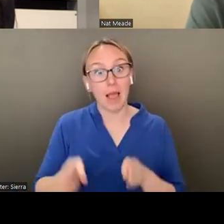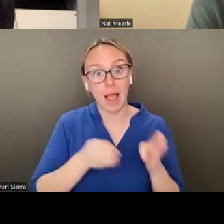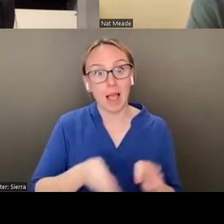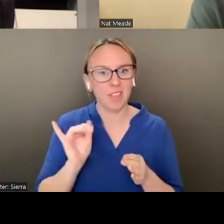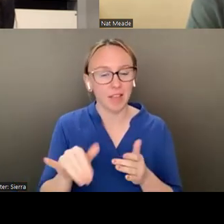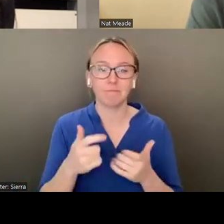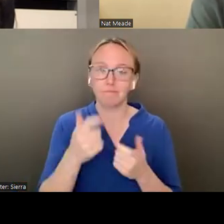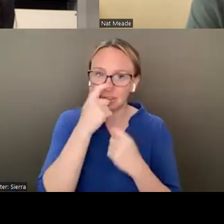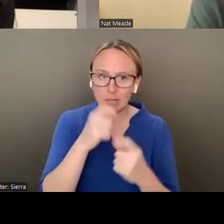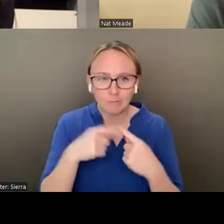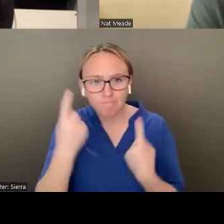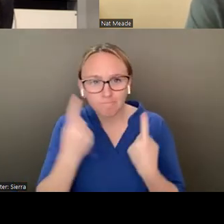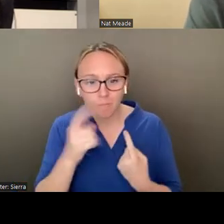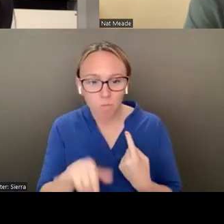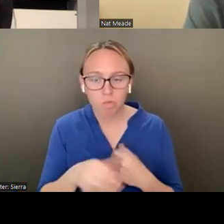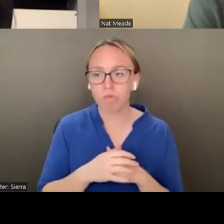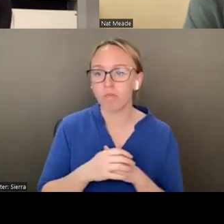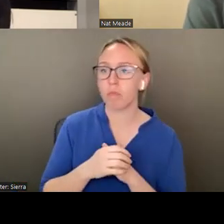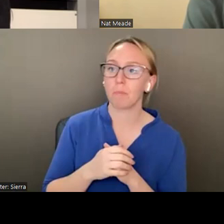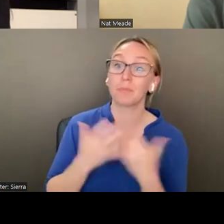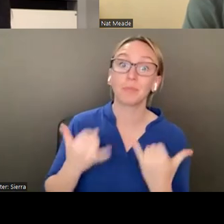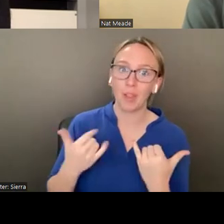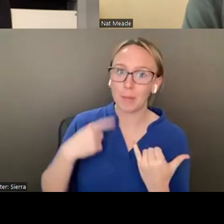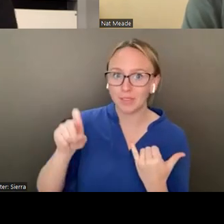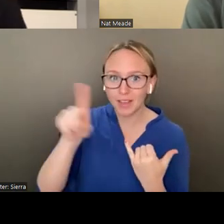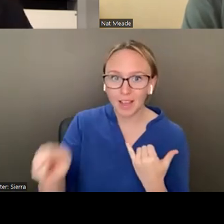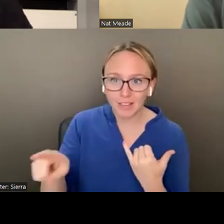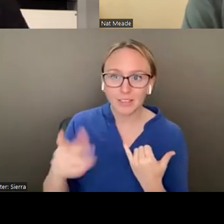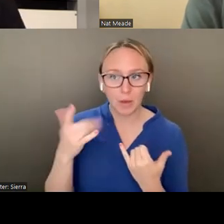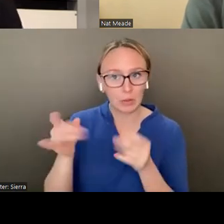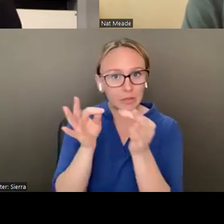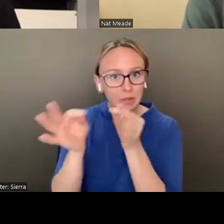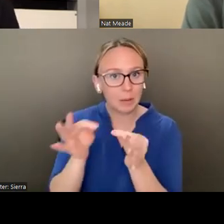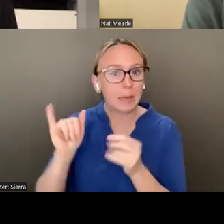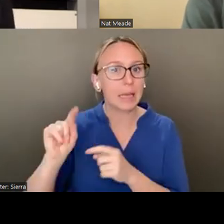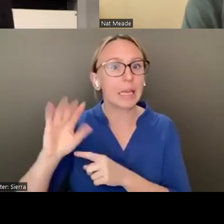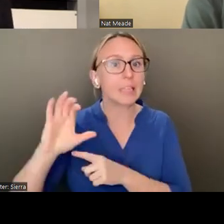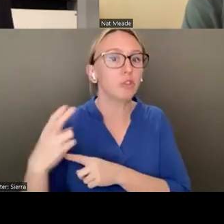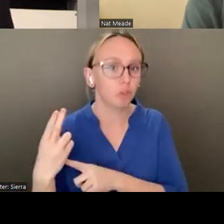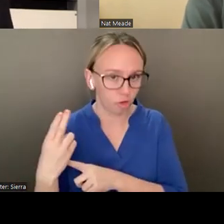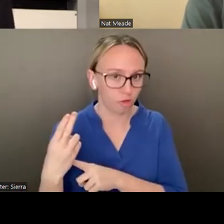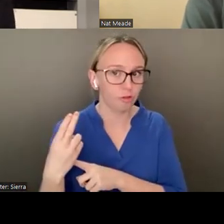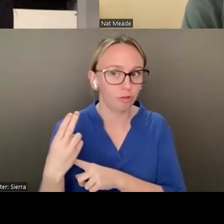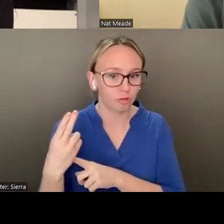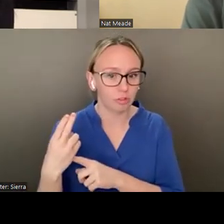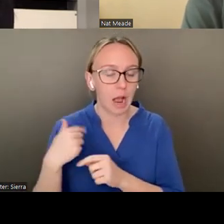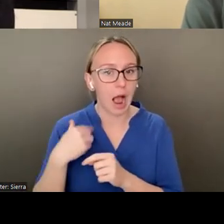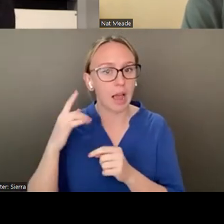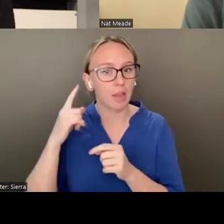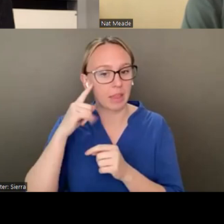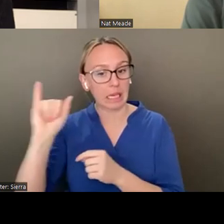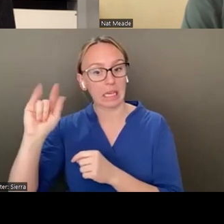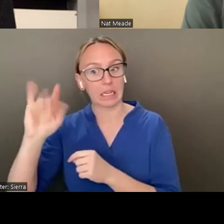OK, I have to ask then because you described it as an itch and I associate itches